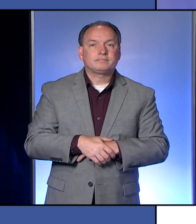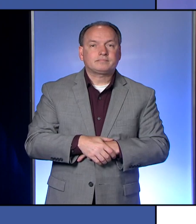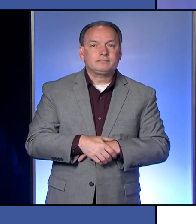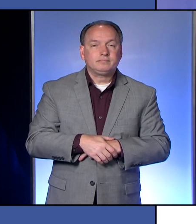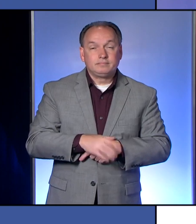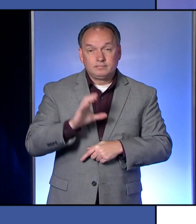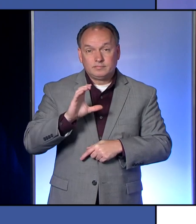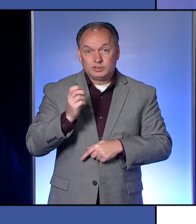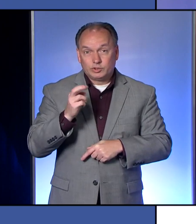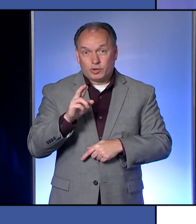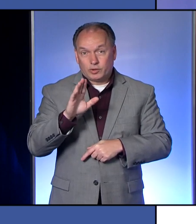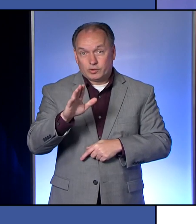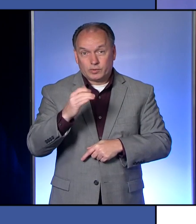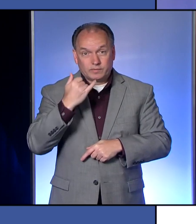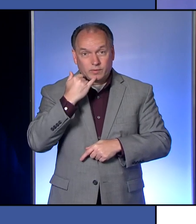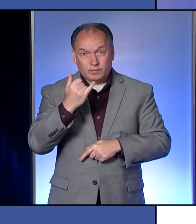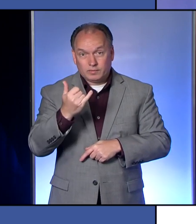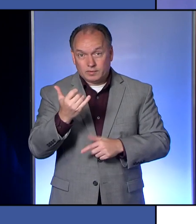Char, are you there?